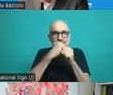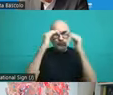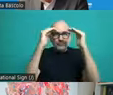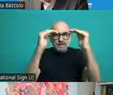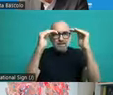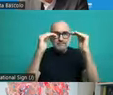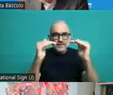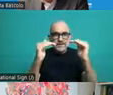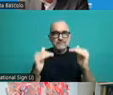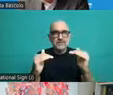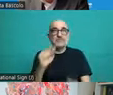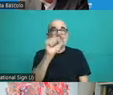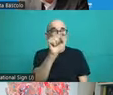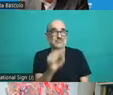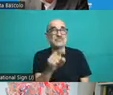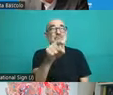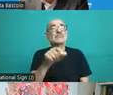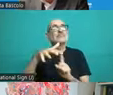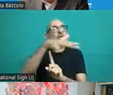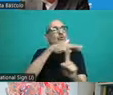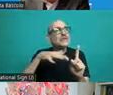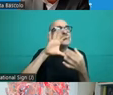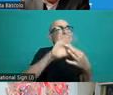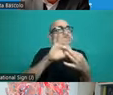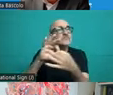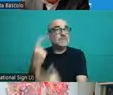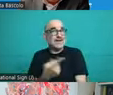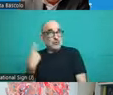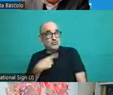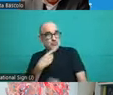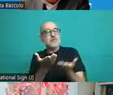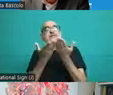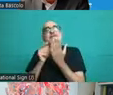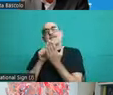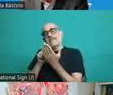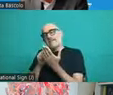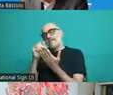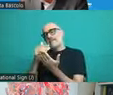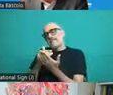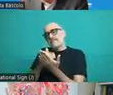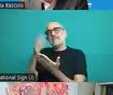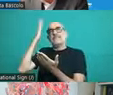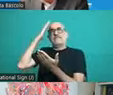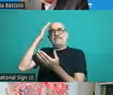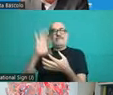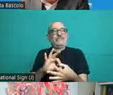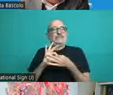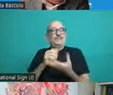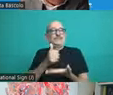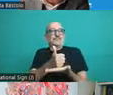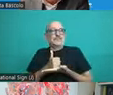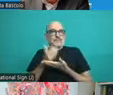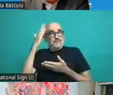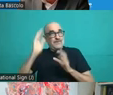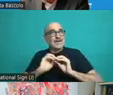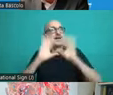provide us with the guidelines to understand that the regulatory agencies in terms